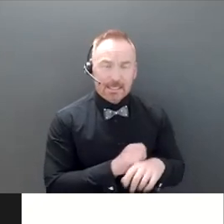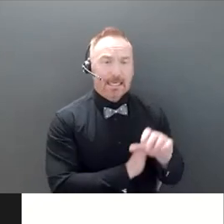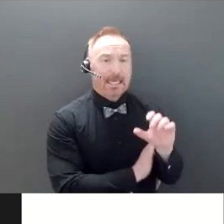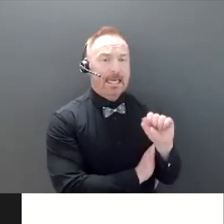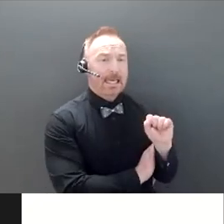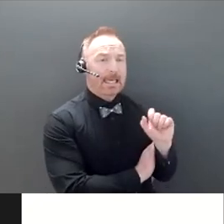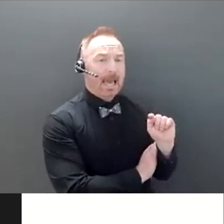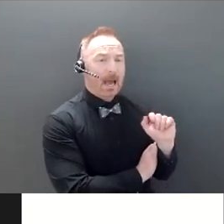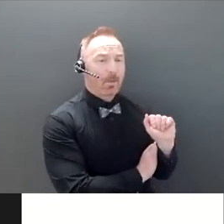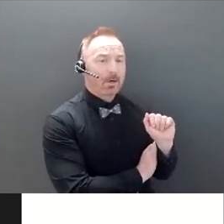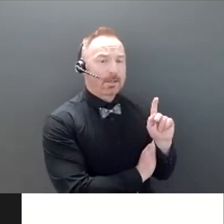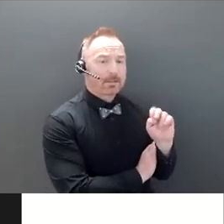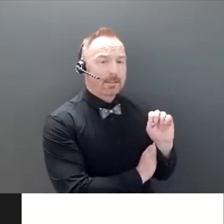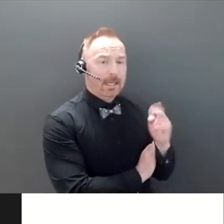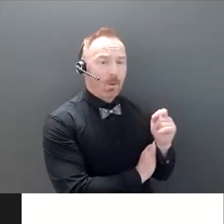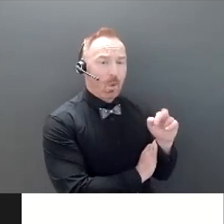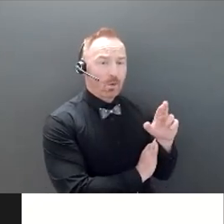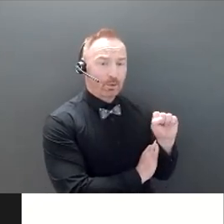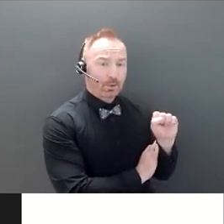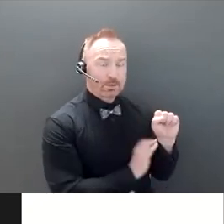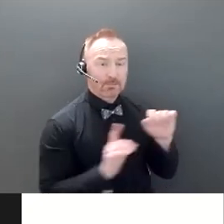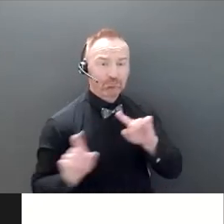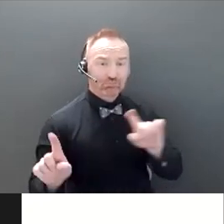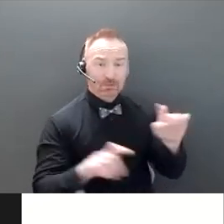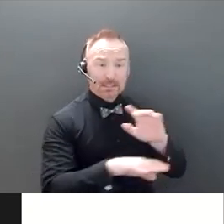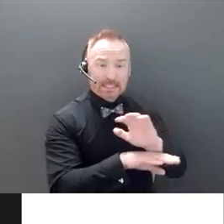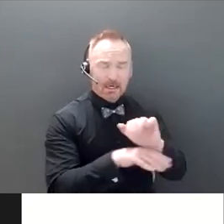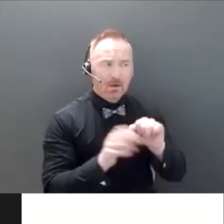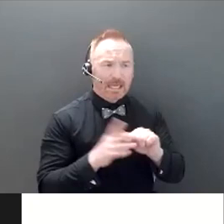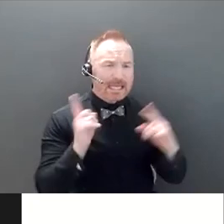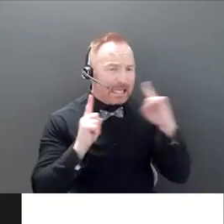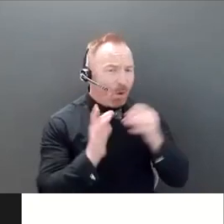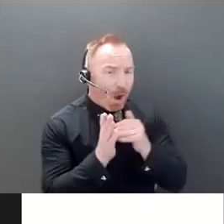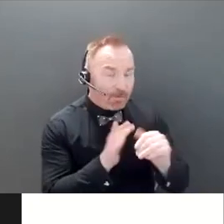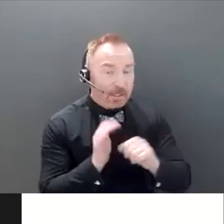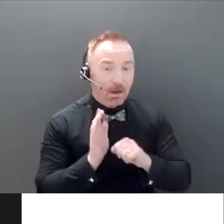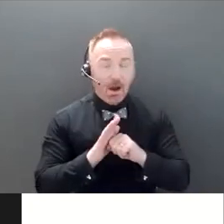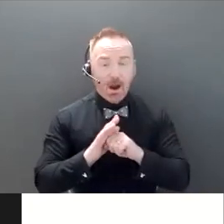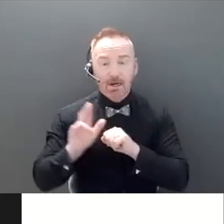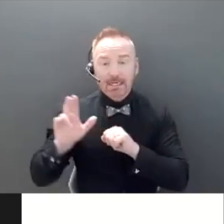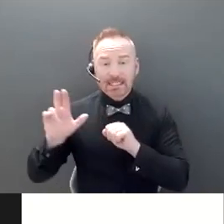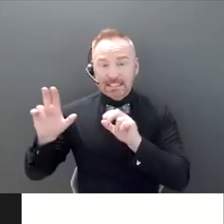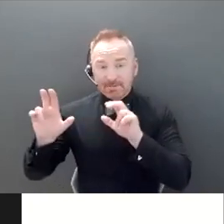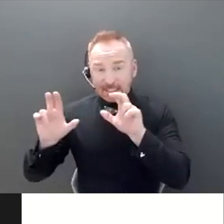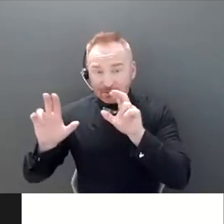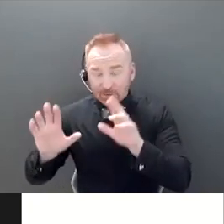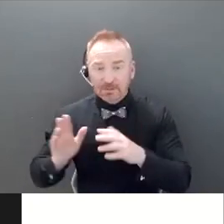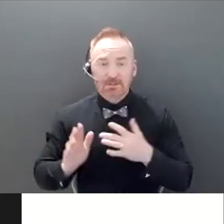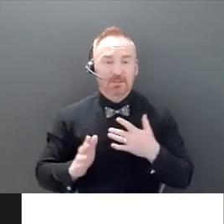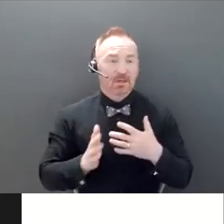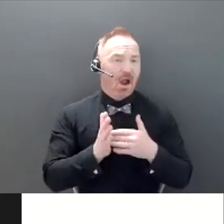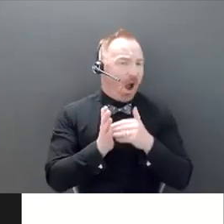hear this a lot that, you know, often investors are, you know, exploited, taken advantage of,